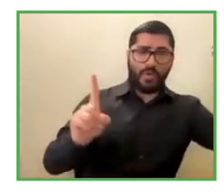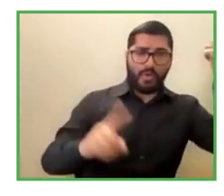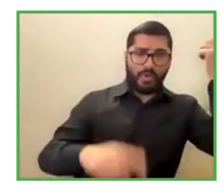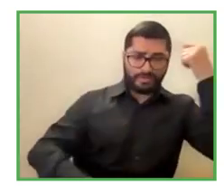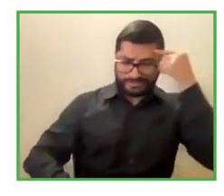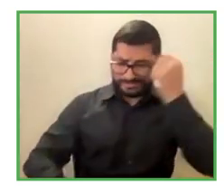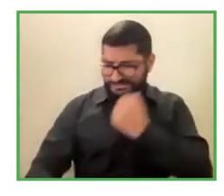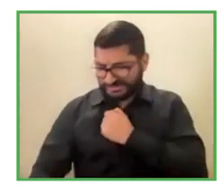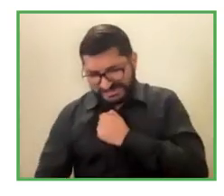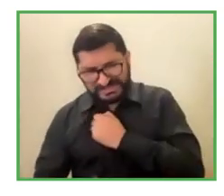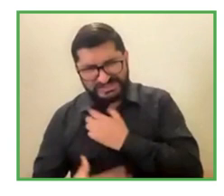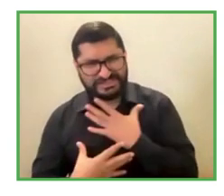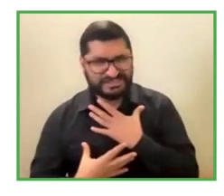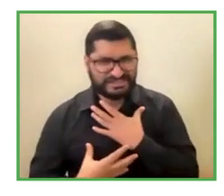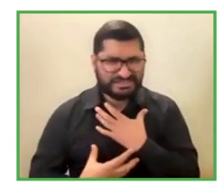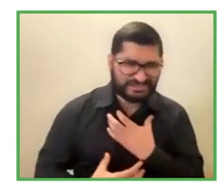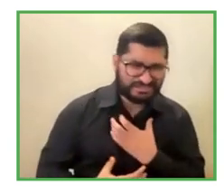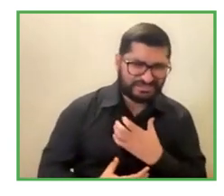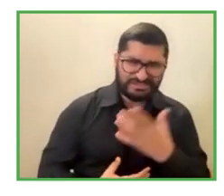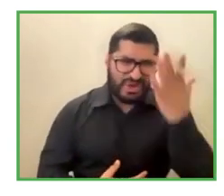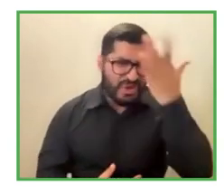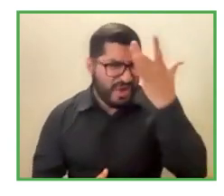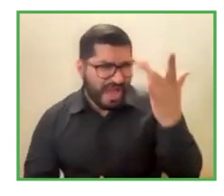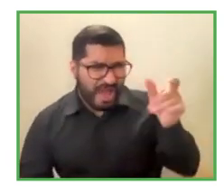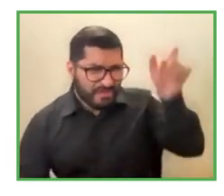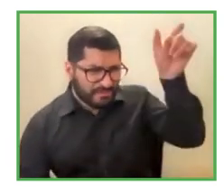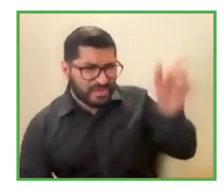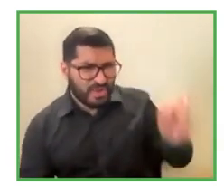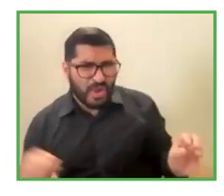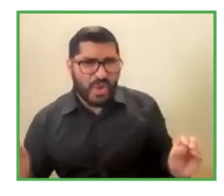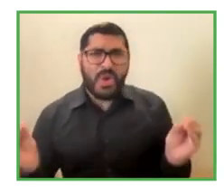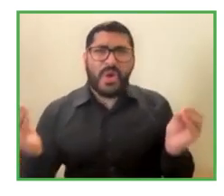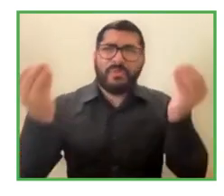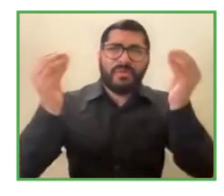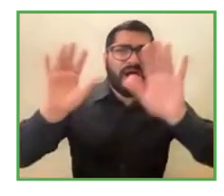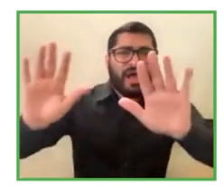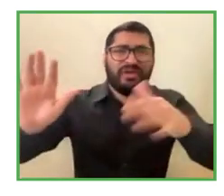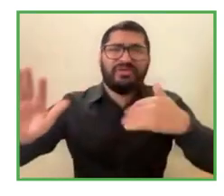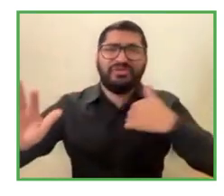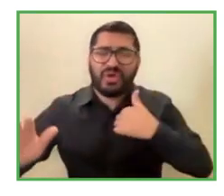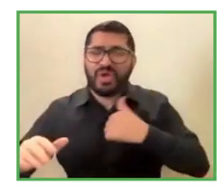was a reason or cause it to cause great sadness because